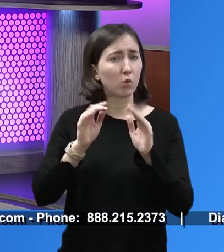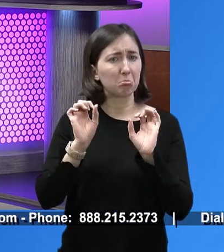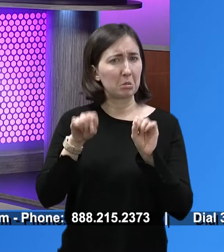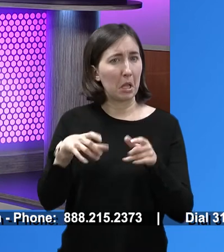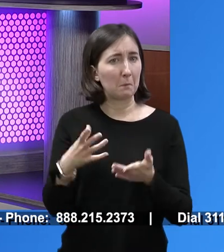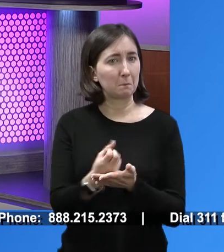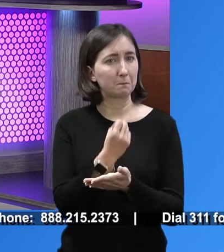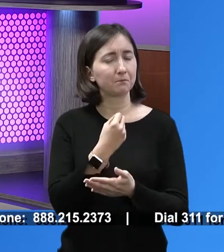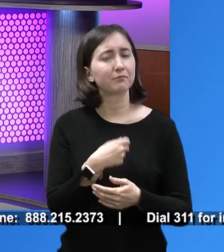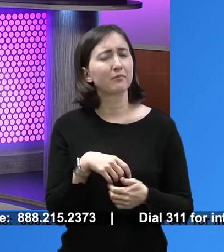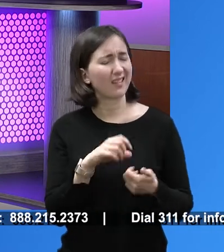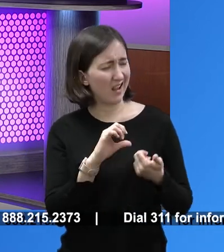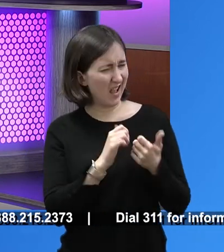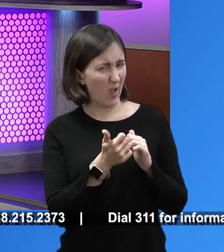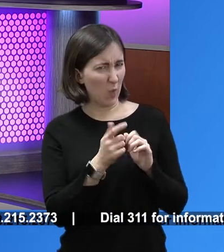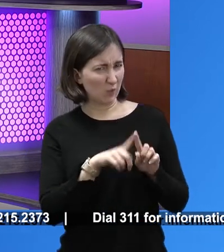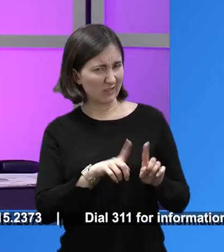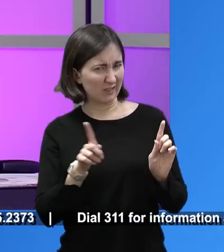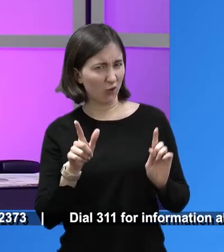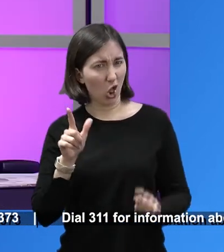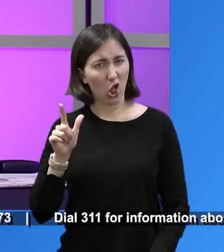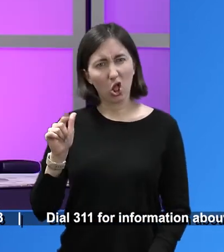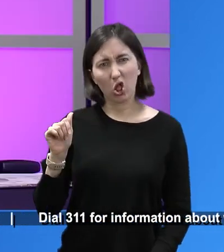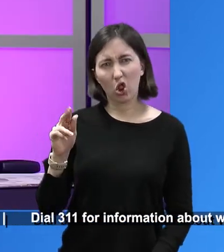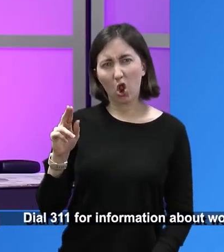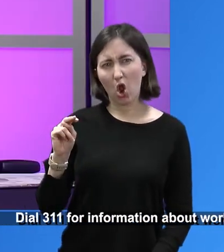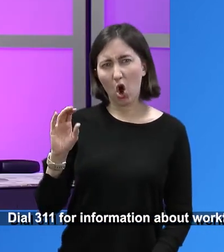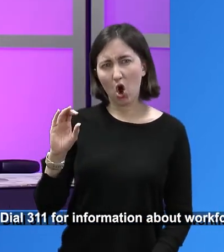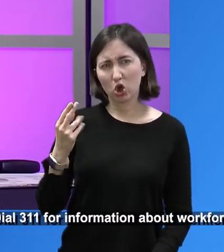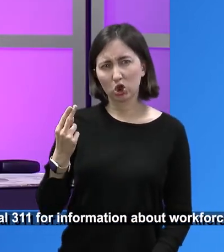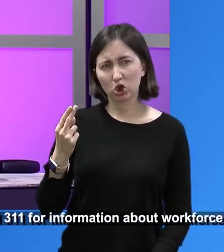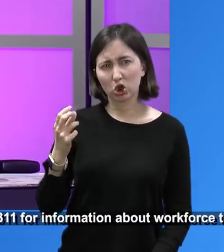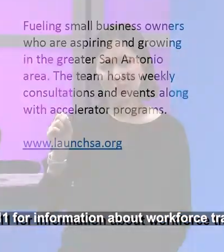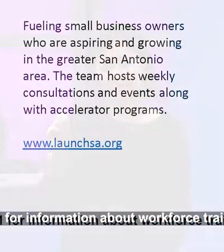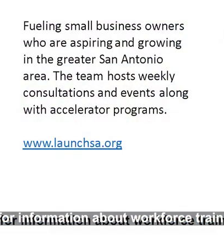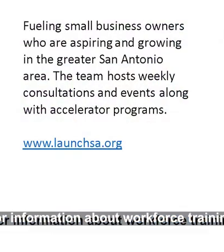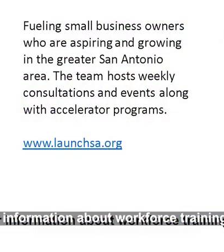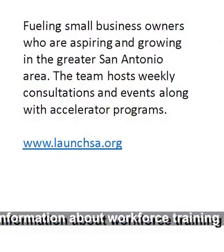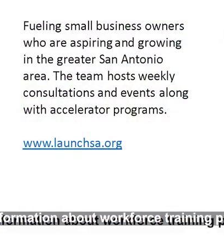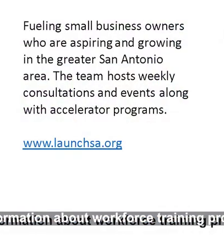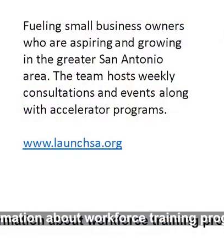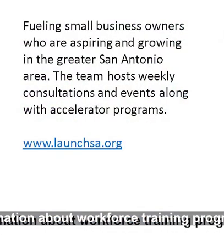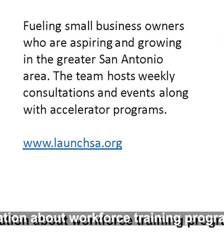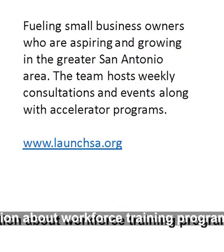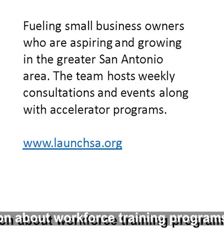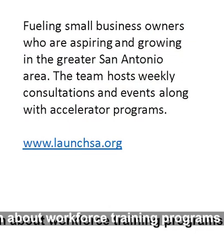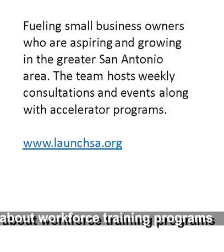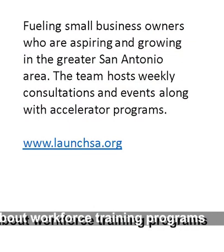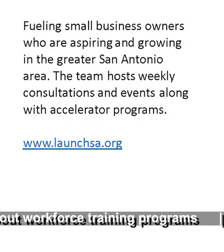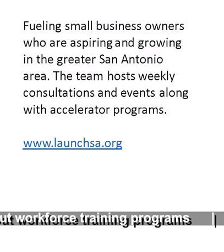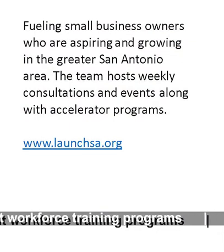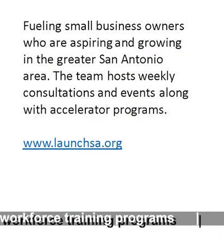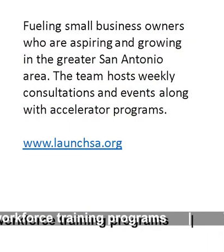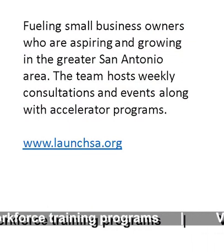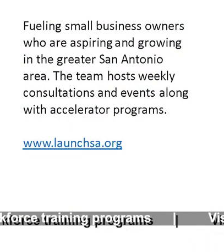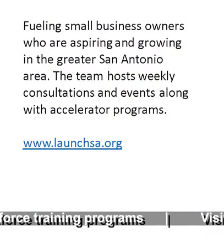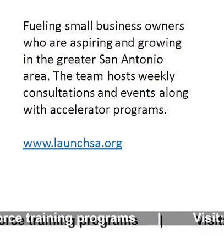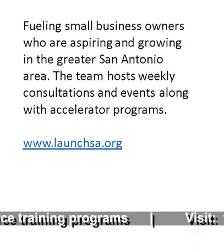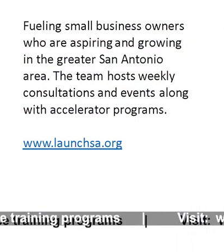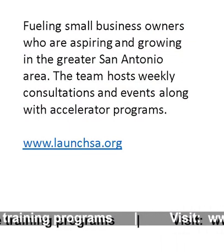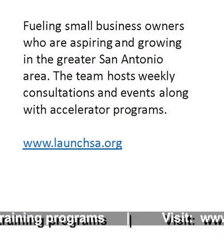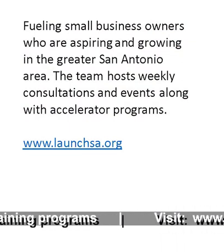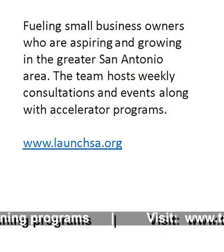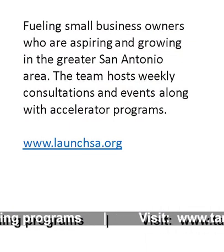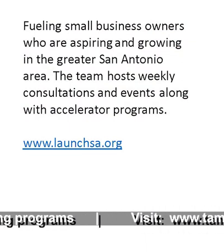to help through this program. Now, how does that differ from launch SA? Launch SA is a program that is